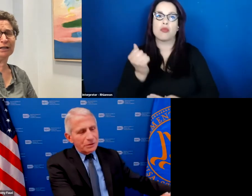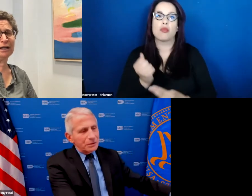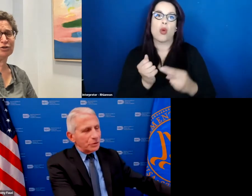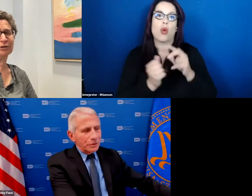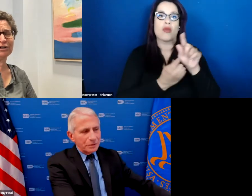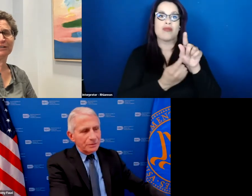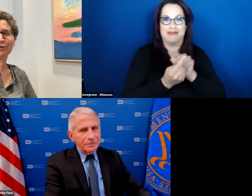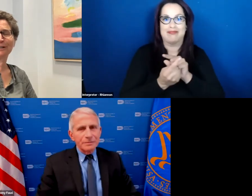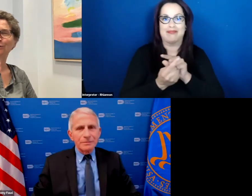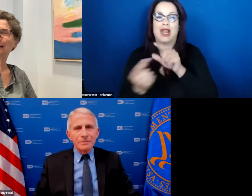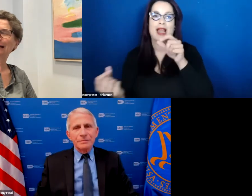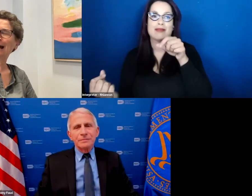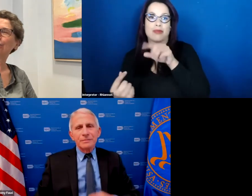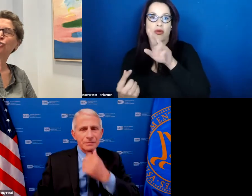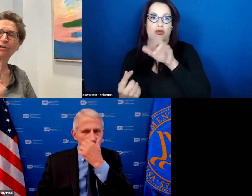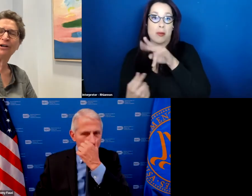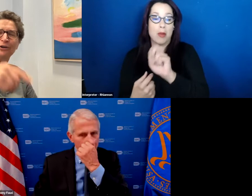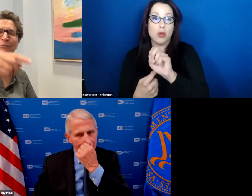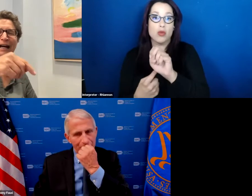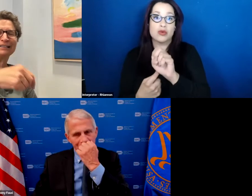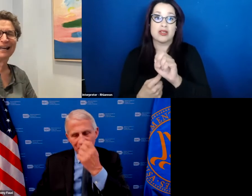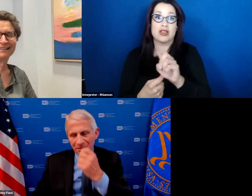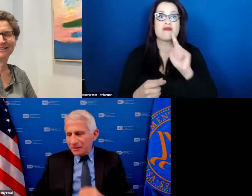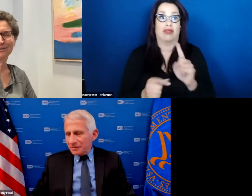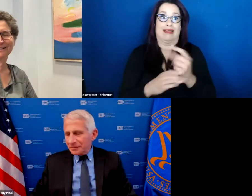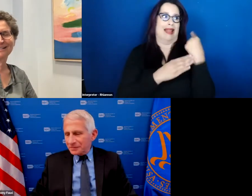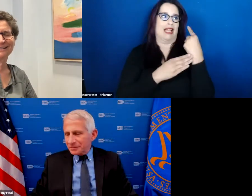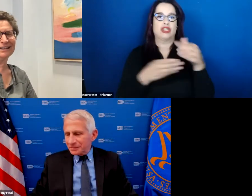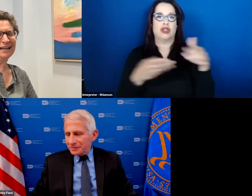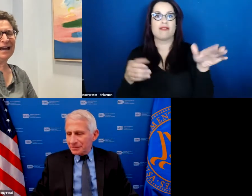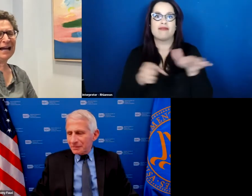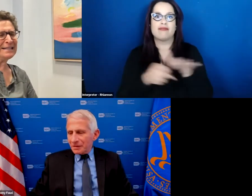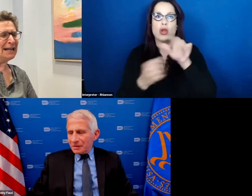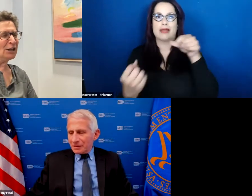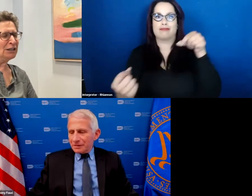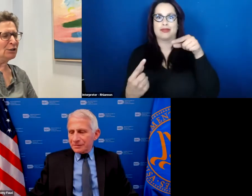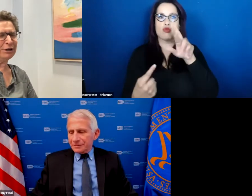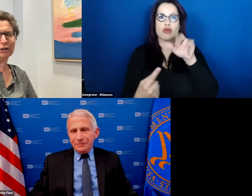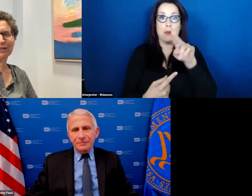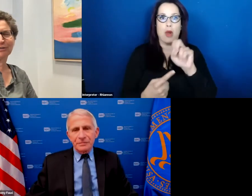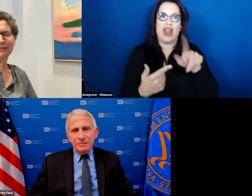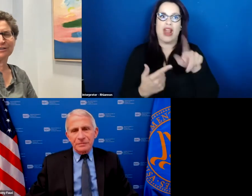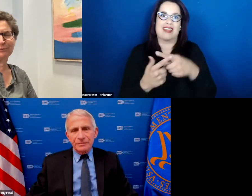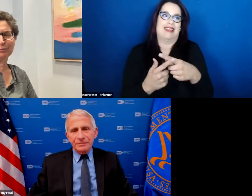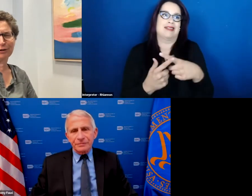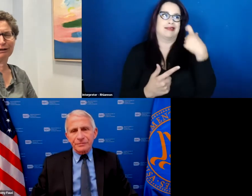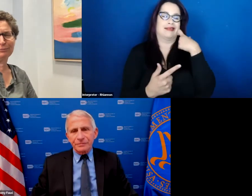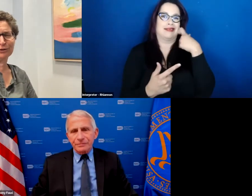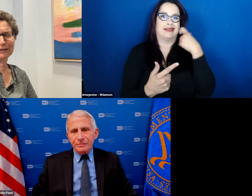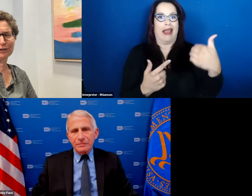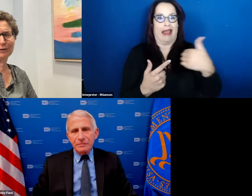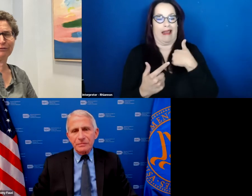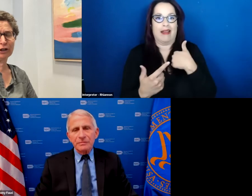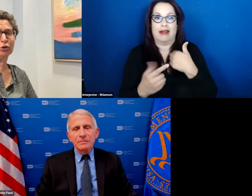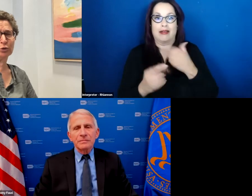and a cancellation in 2020 and i'm going to start going back to that cancellation i sent out an email canceling the summer program